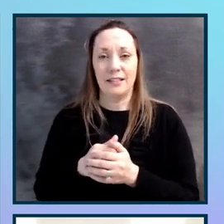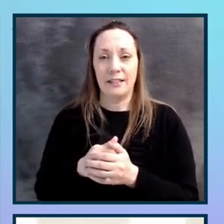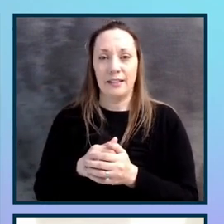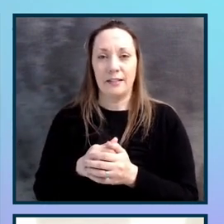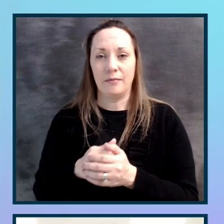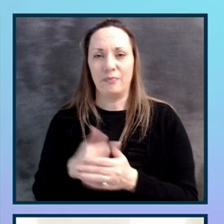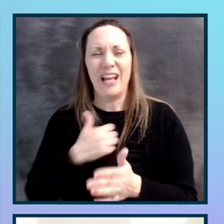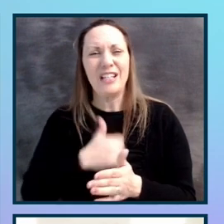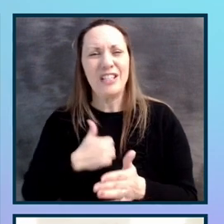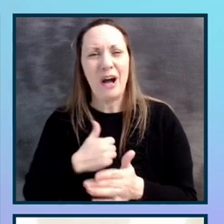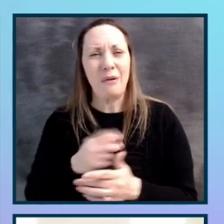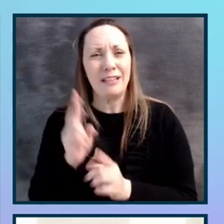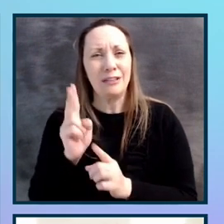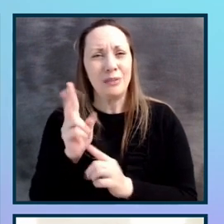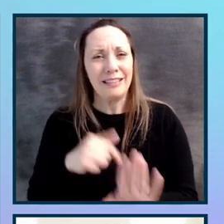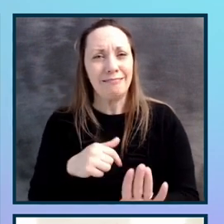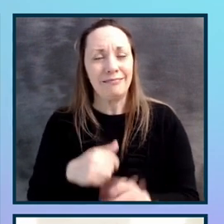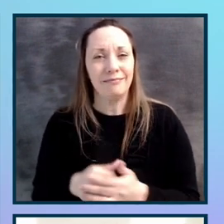Sorry, two seconds.